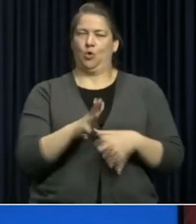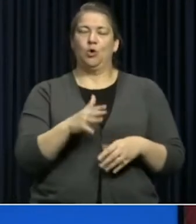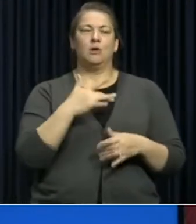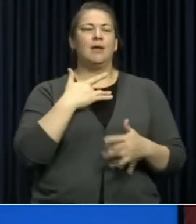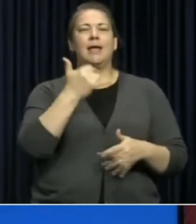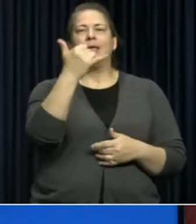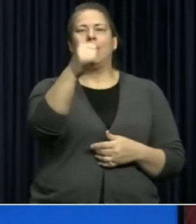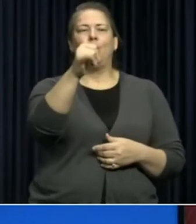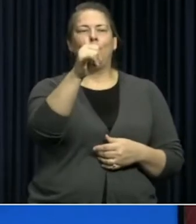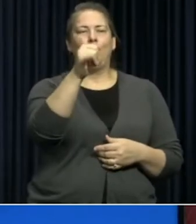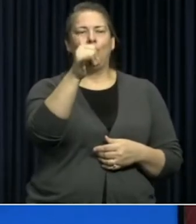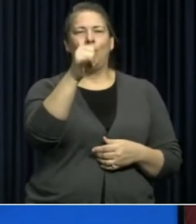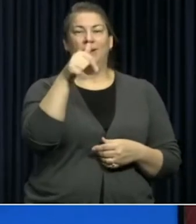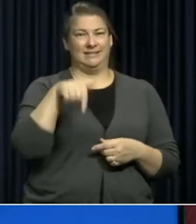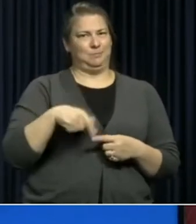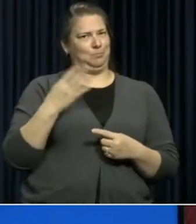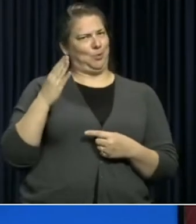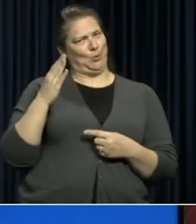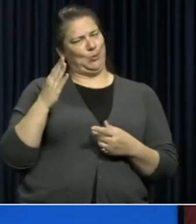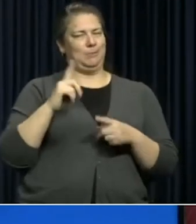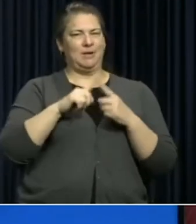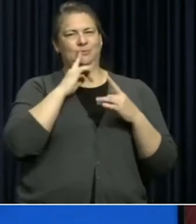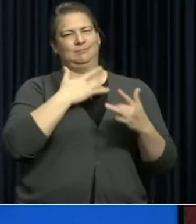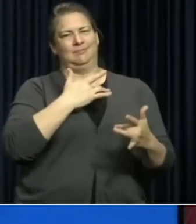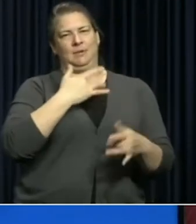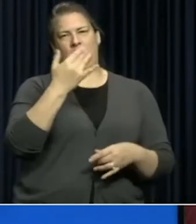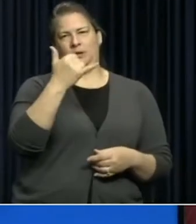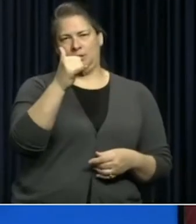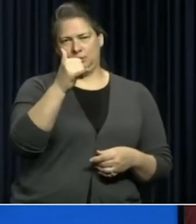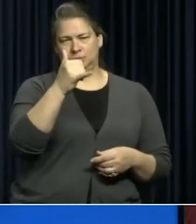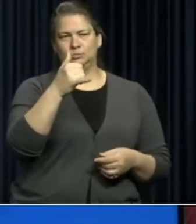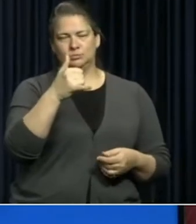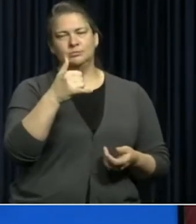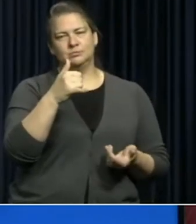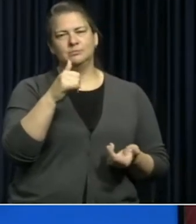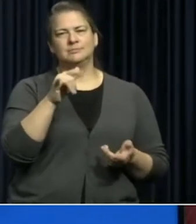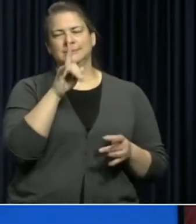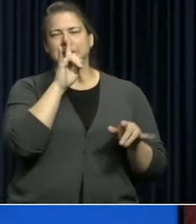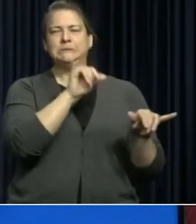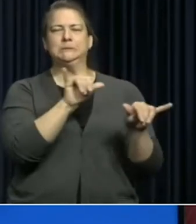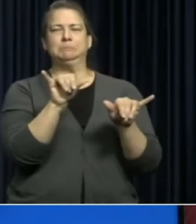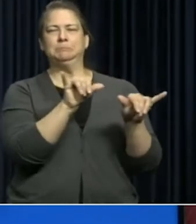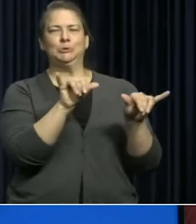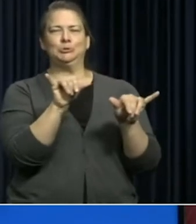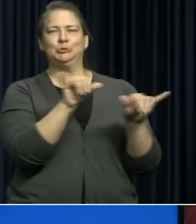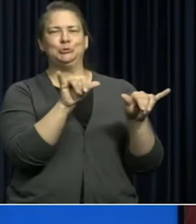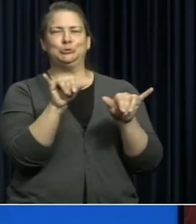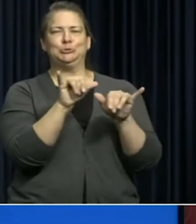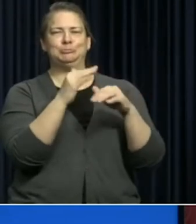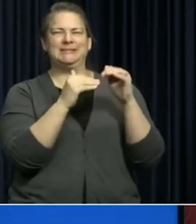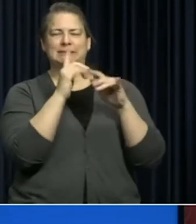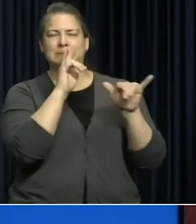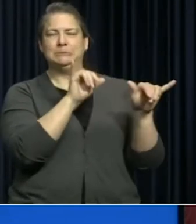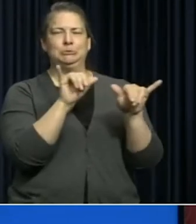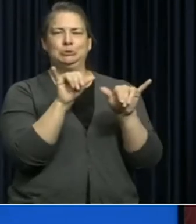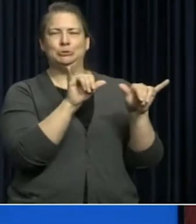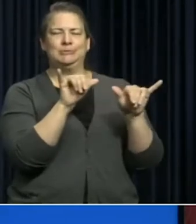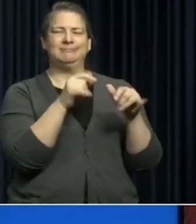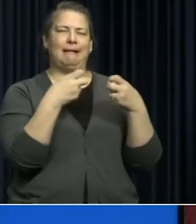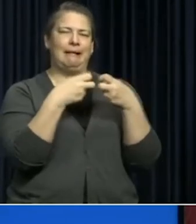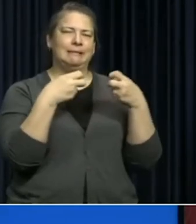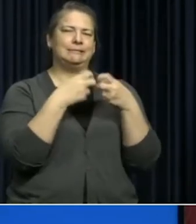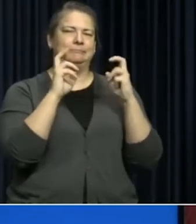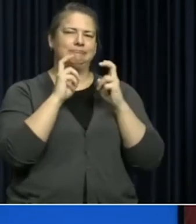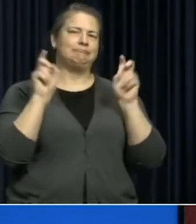yellow. This one happens to be blue. Again, they're very same, same construct as all the other ones. They're just elastic